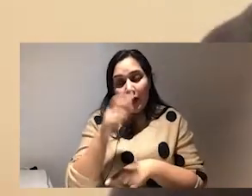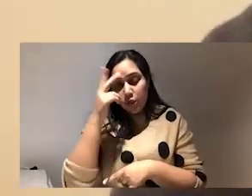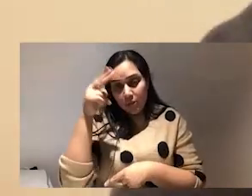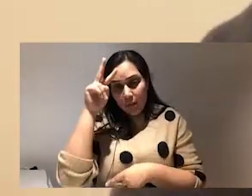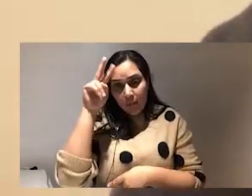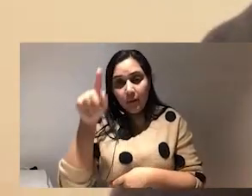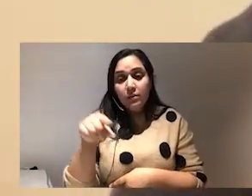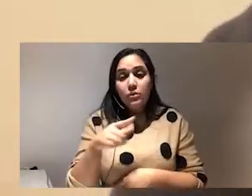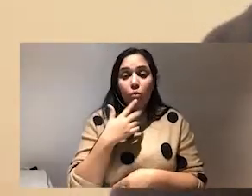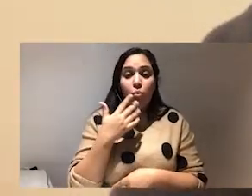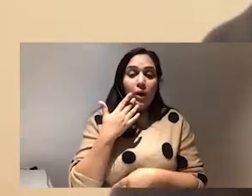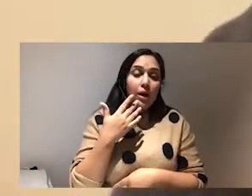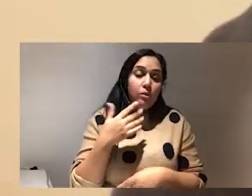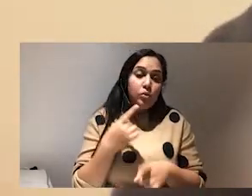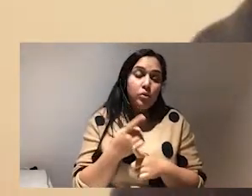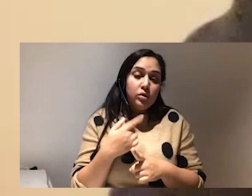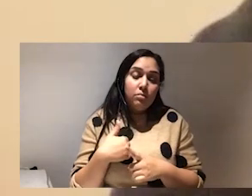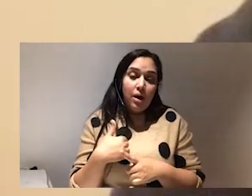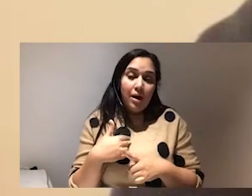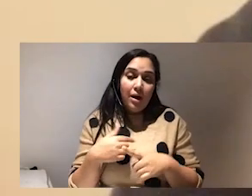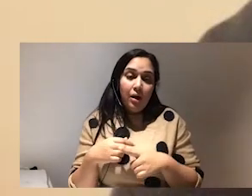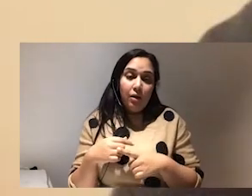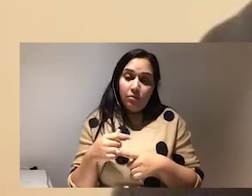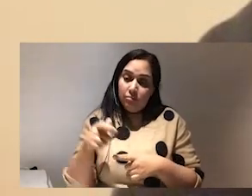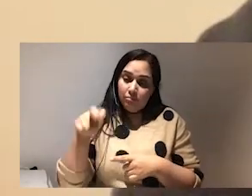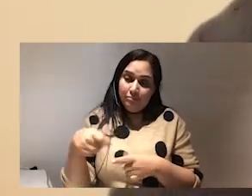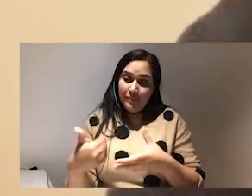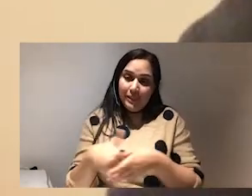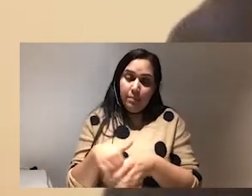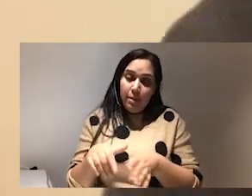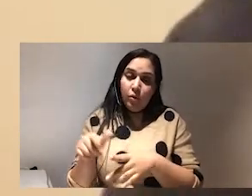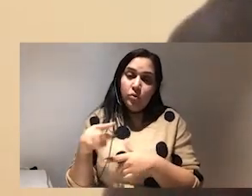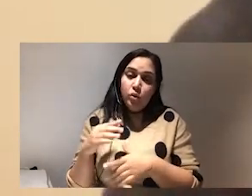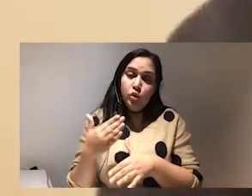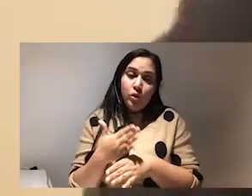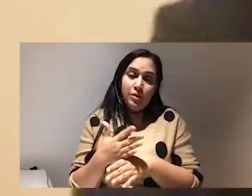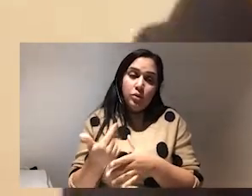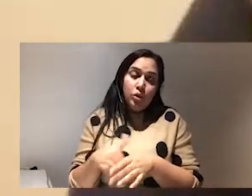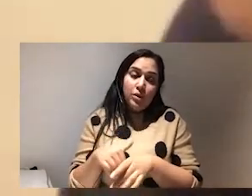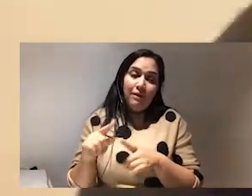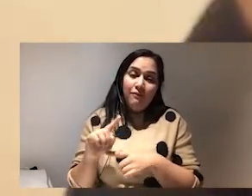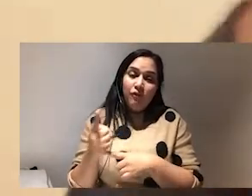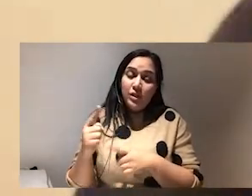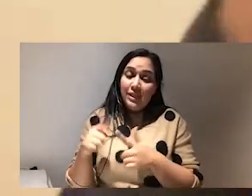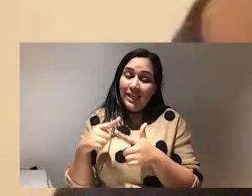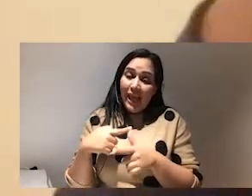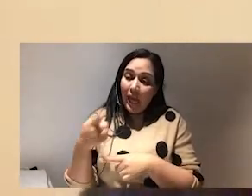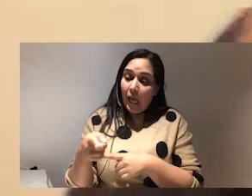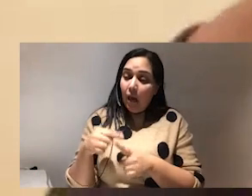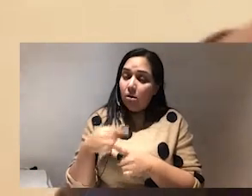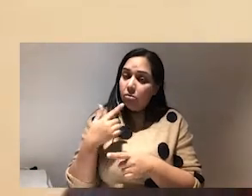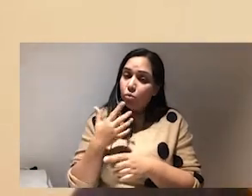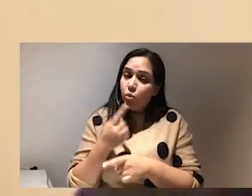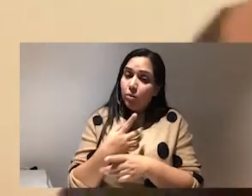joined as my ea um when i was when i was about to publish the book and we were talking about how we we followed a lot of like